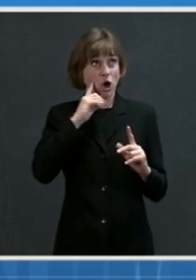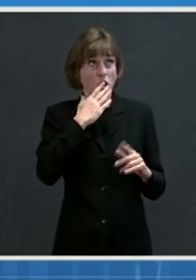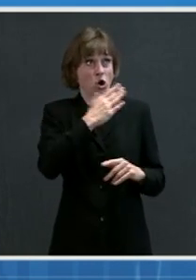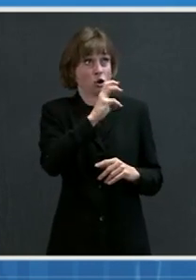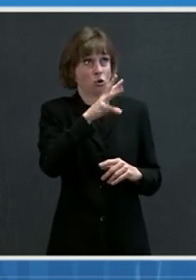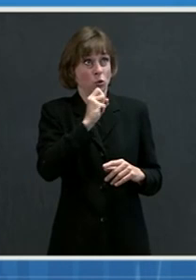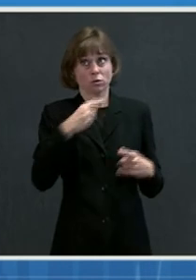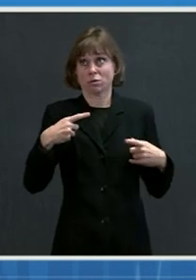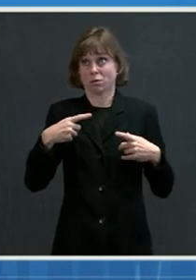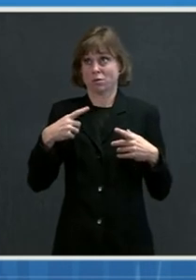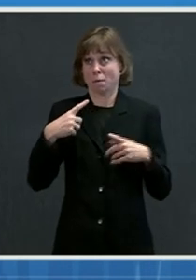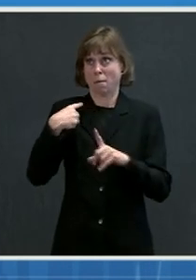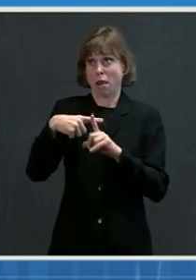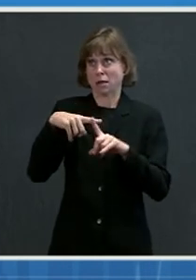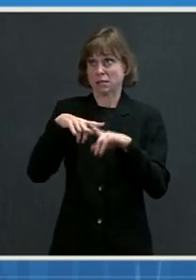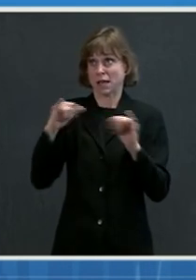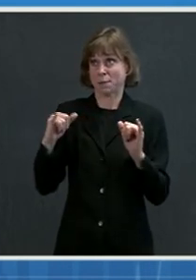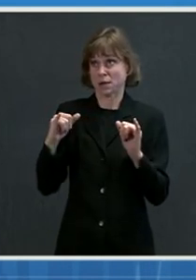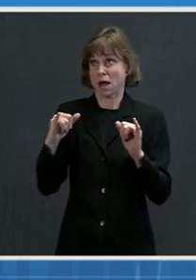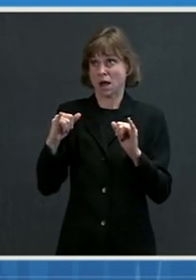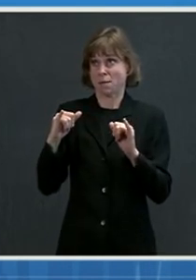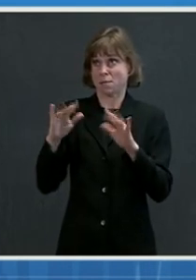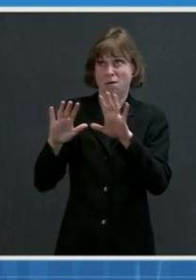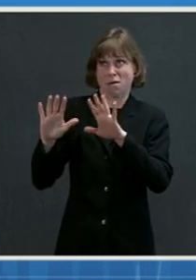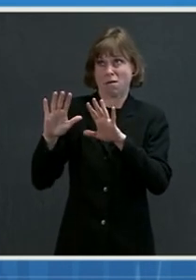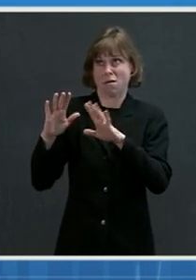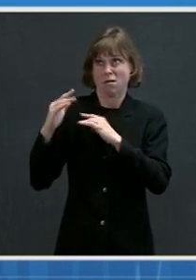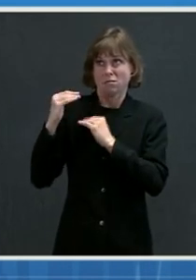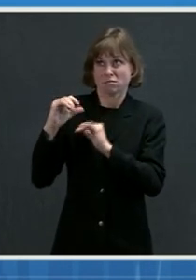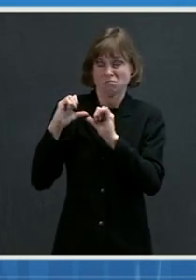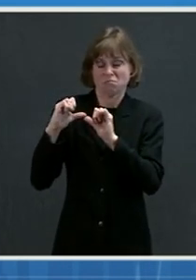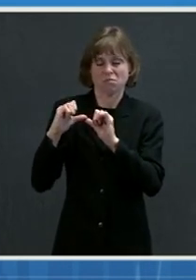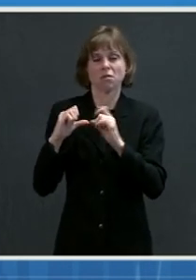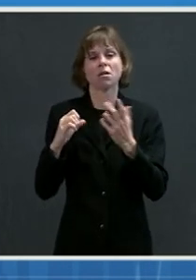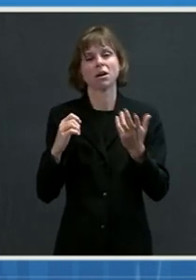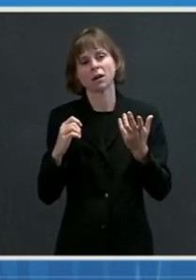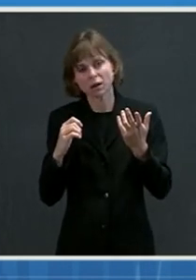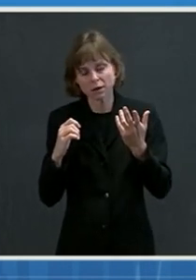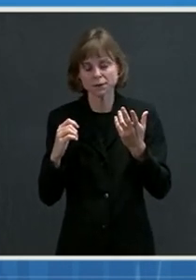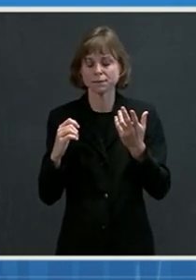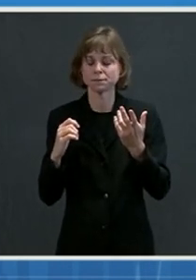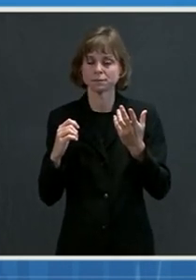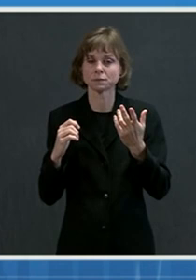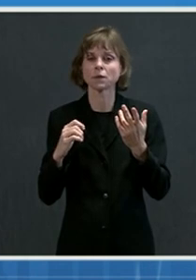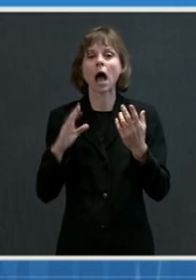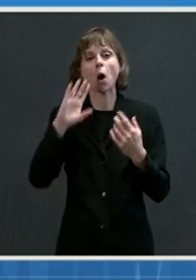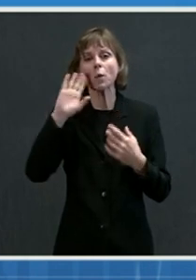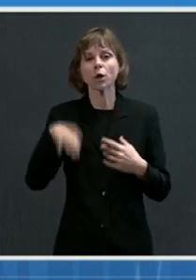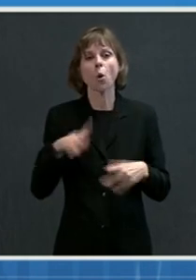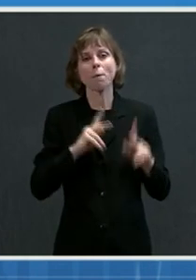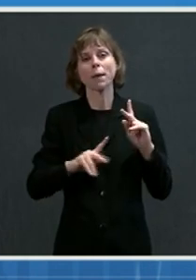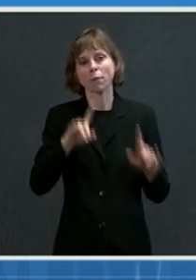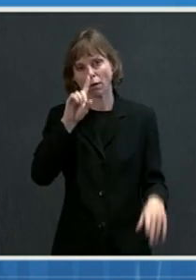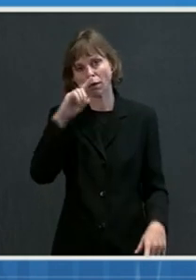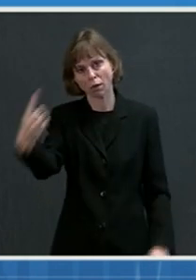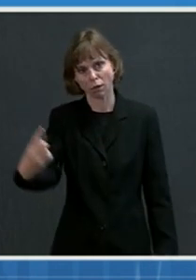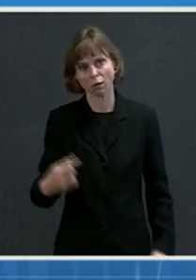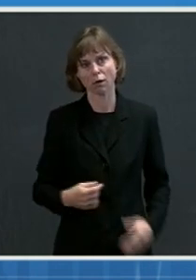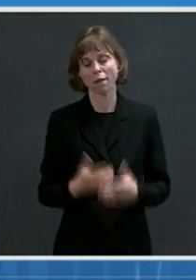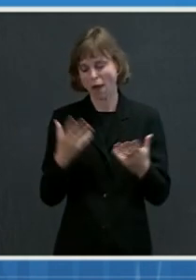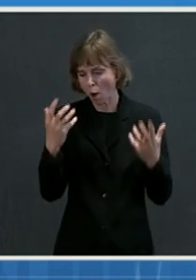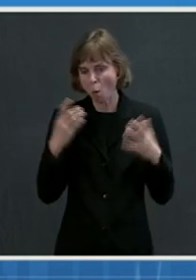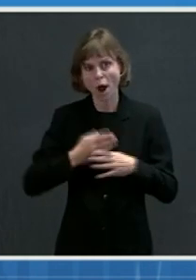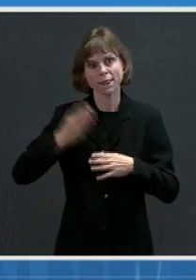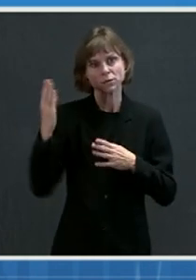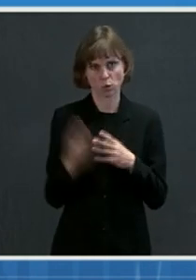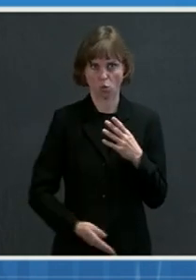coming of vaccines and the acceleration of vaccines. We know, as Dr. Walensky said, that people are tired and eager for this to be over.